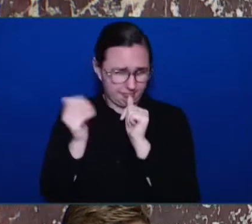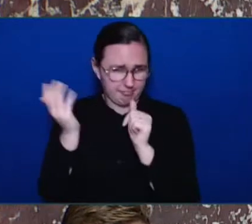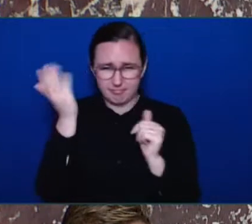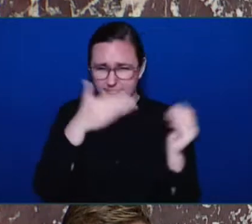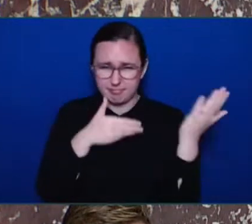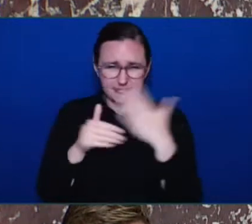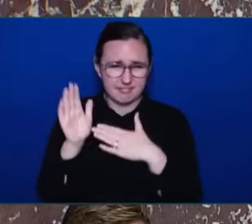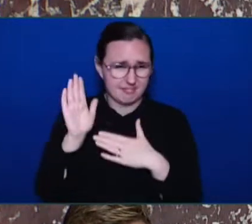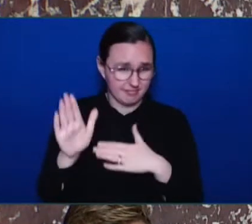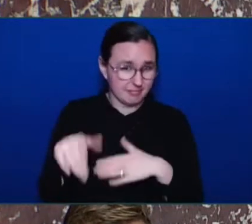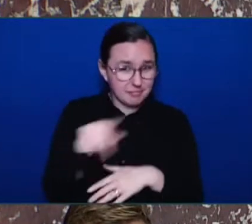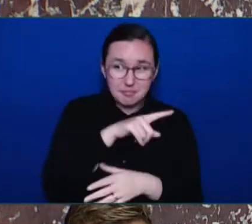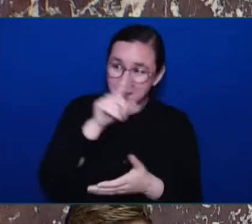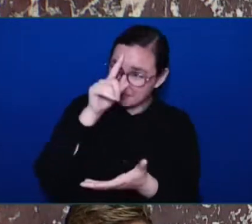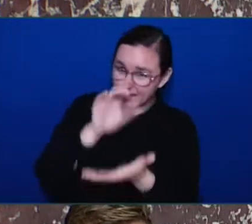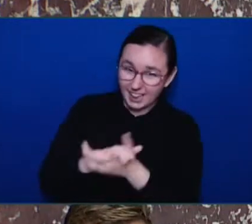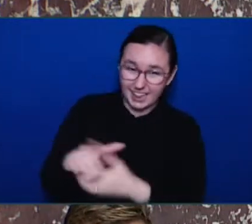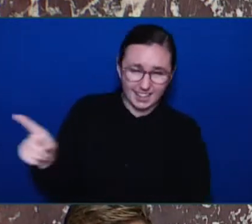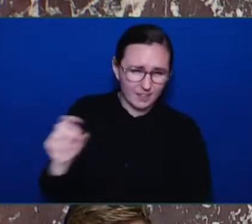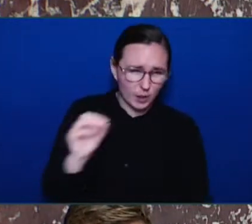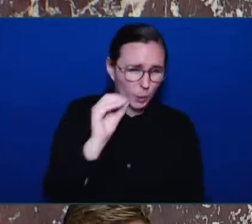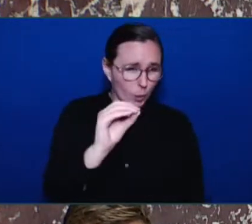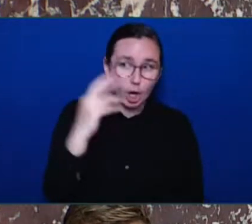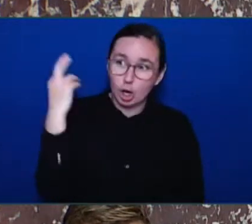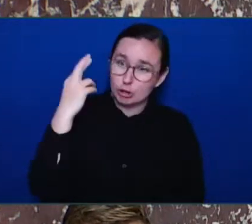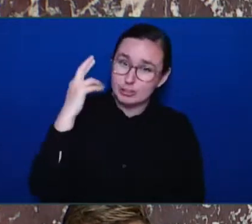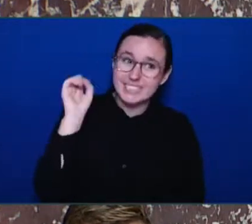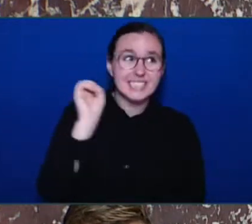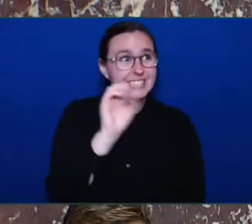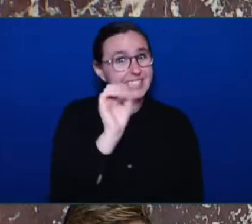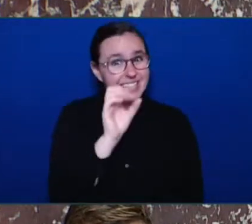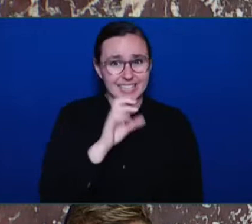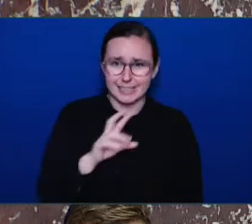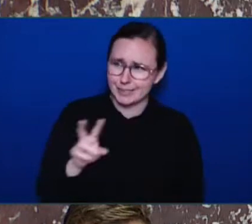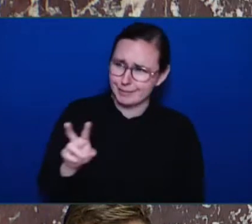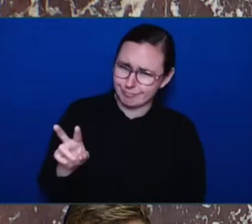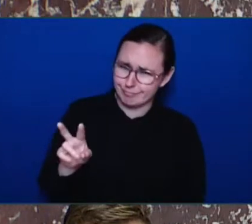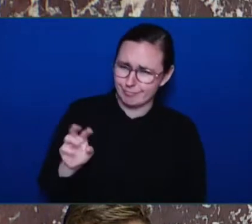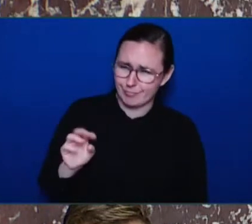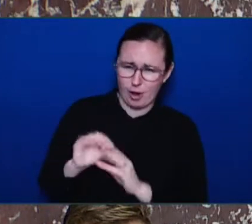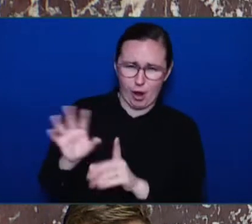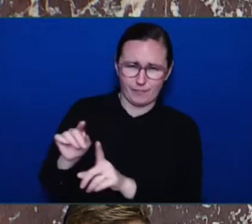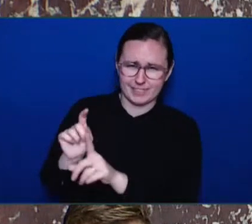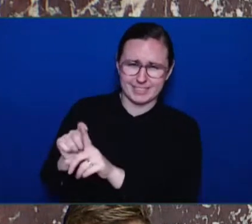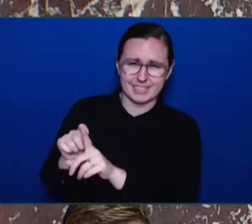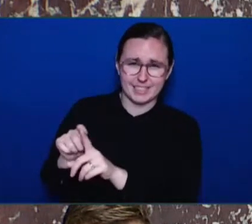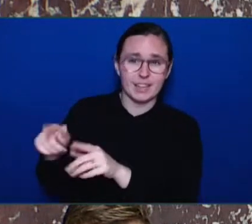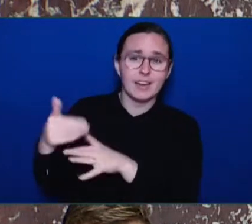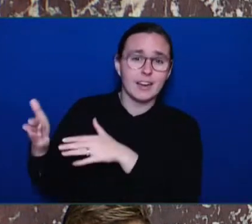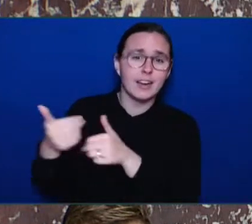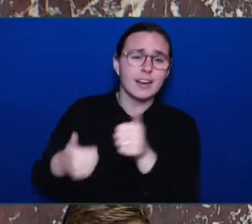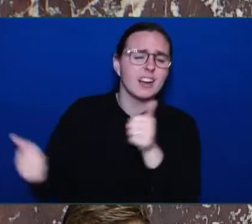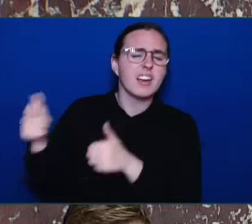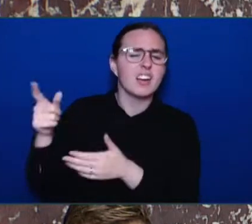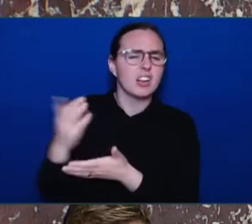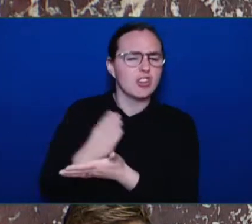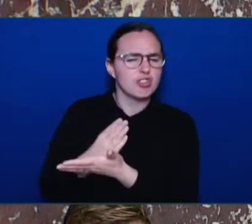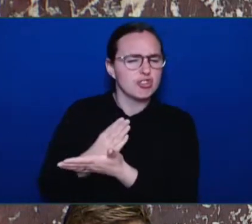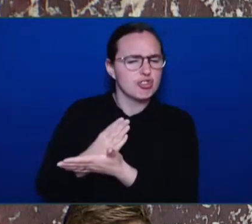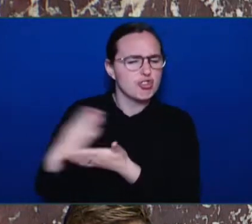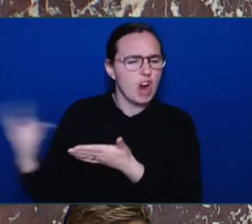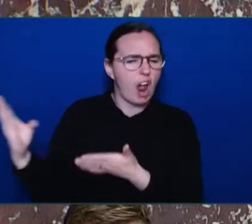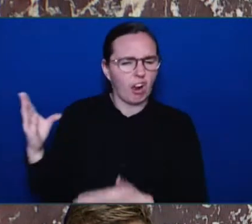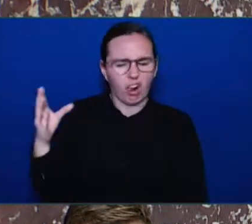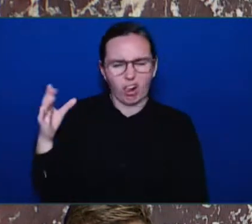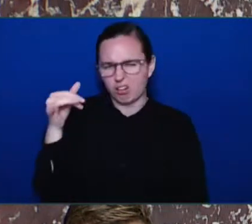let's be clear, by a radical incoming Premier because of his dislike of the oppressive Olympics, in his words. Let's be